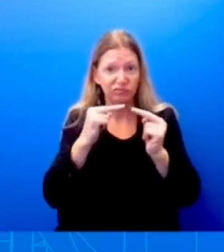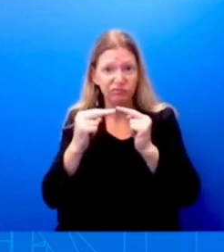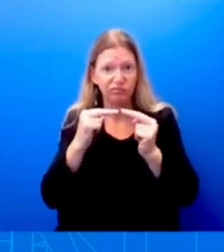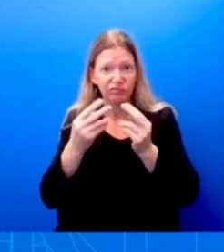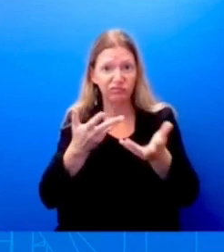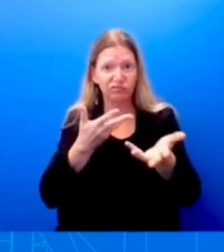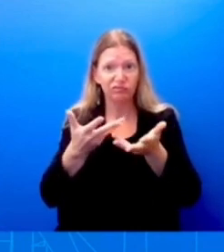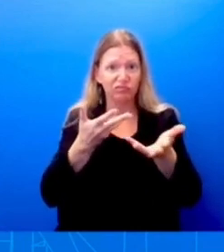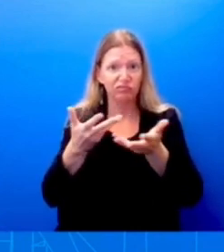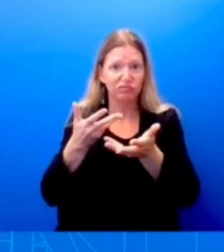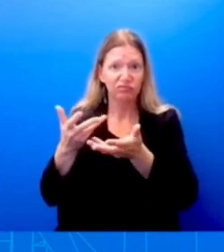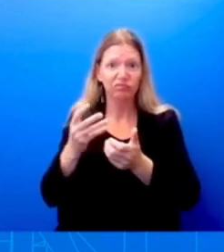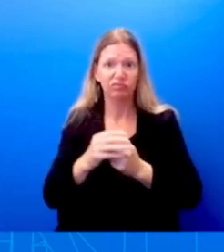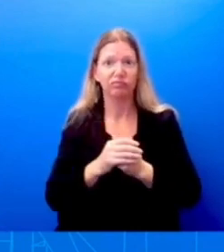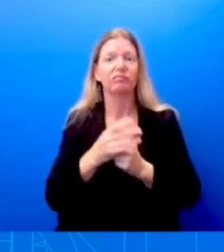years.